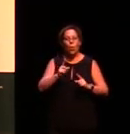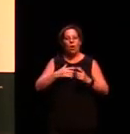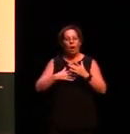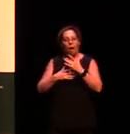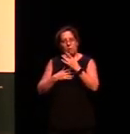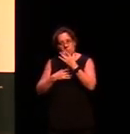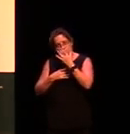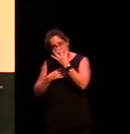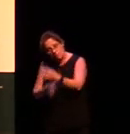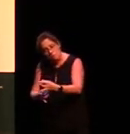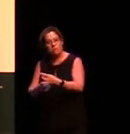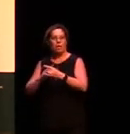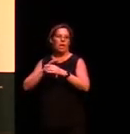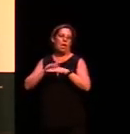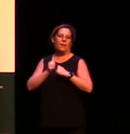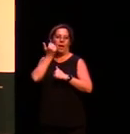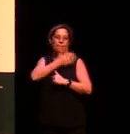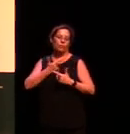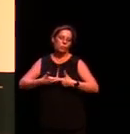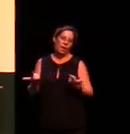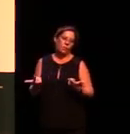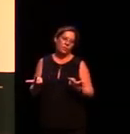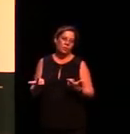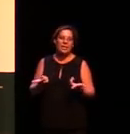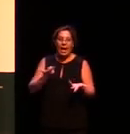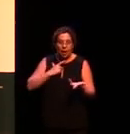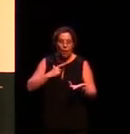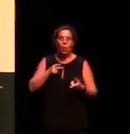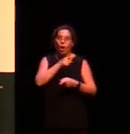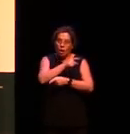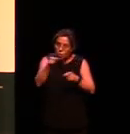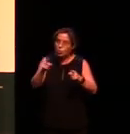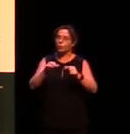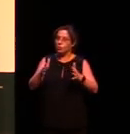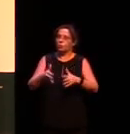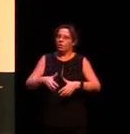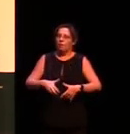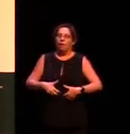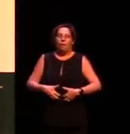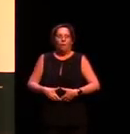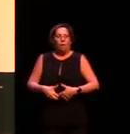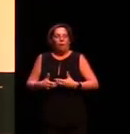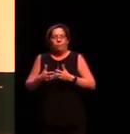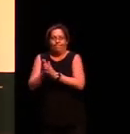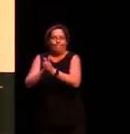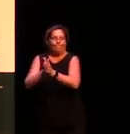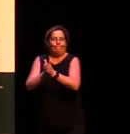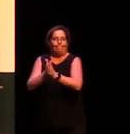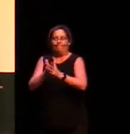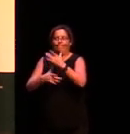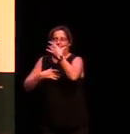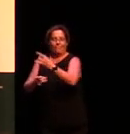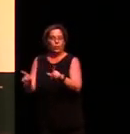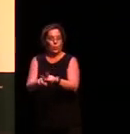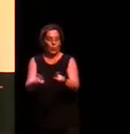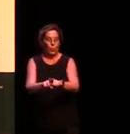about Aboriginal languages and why I think all of us should find them interesting and fascinating and why they're really important